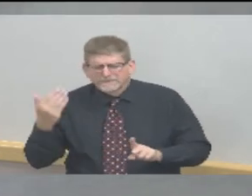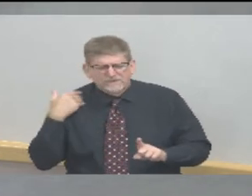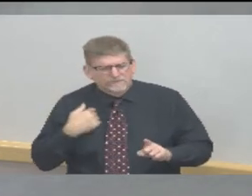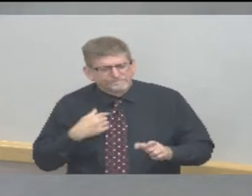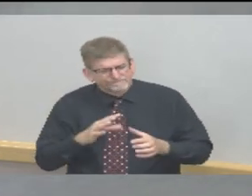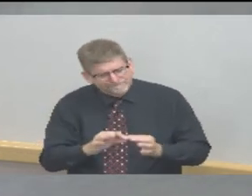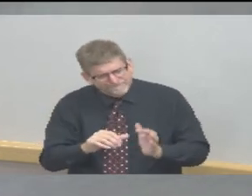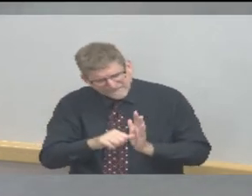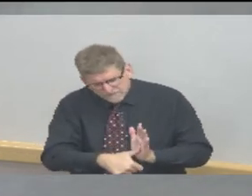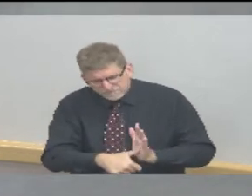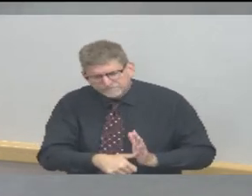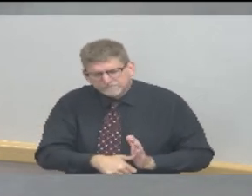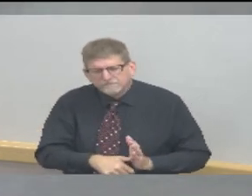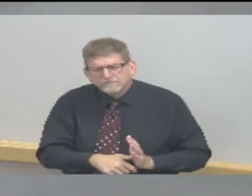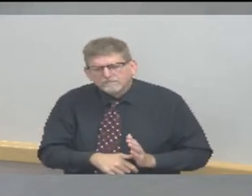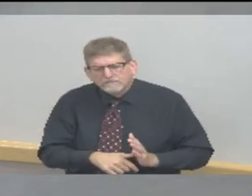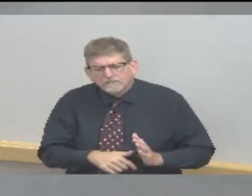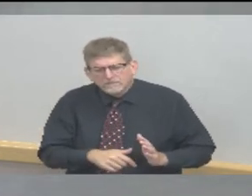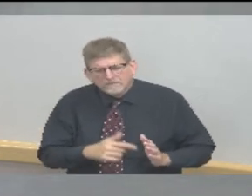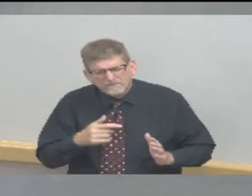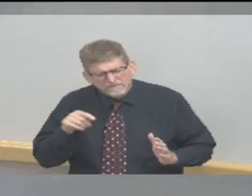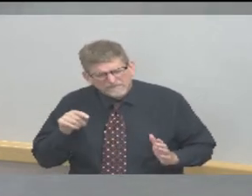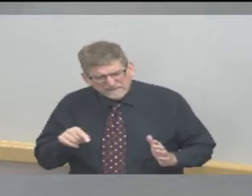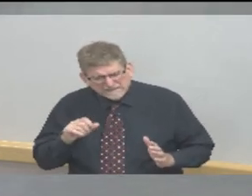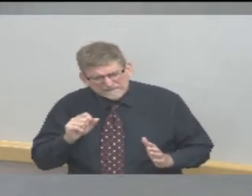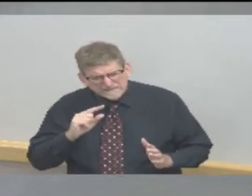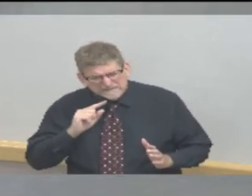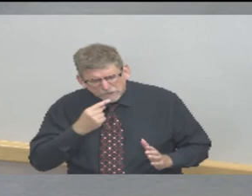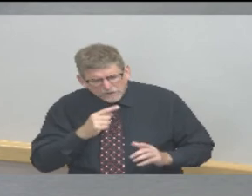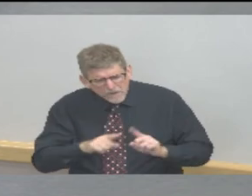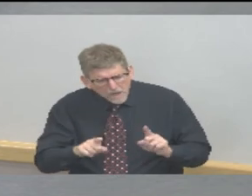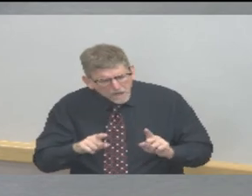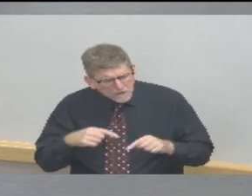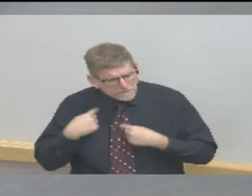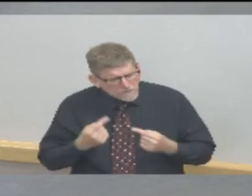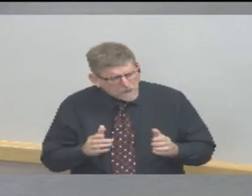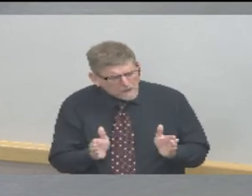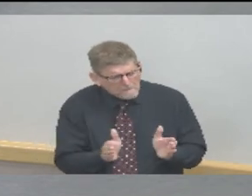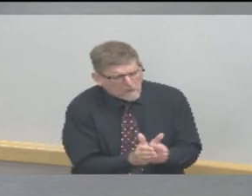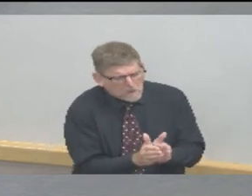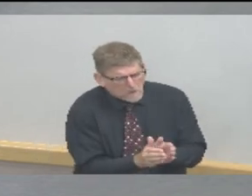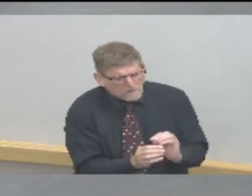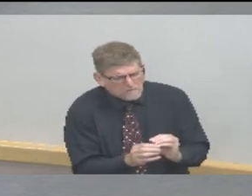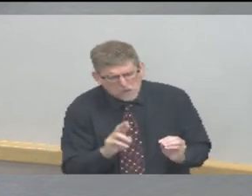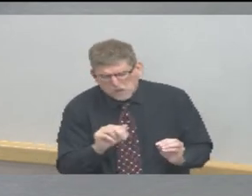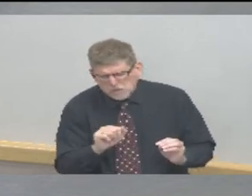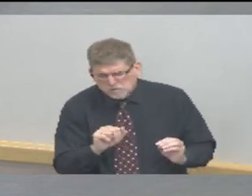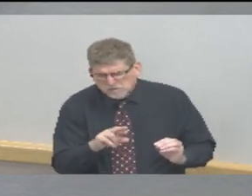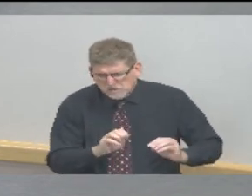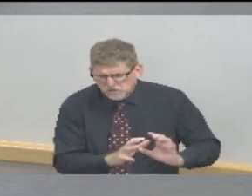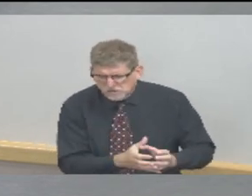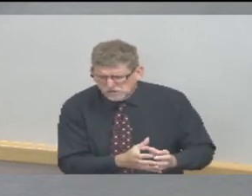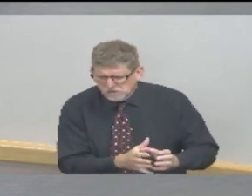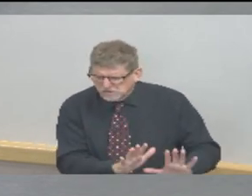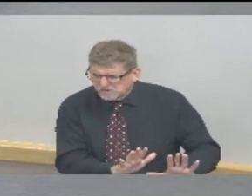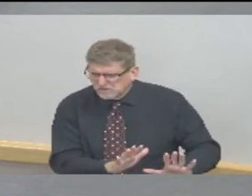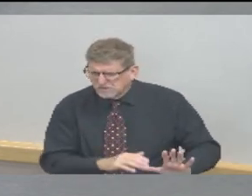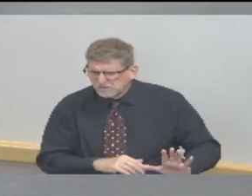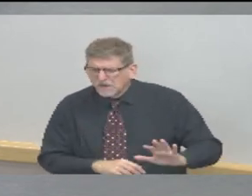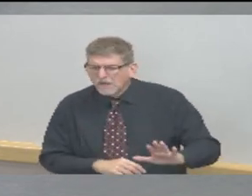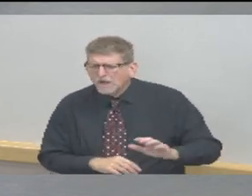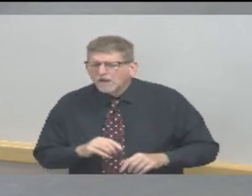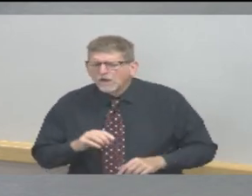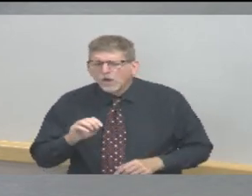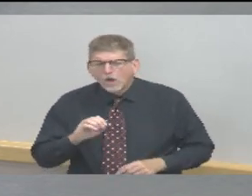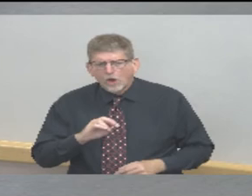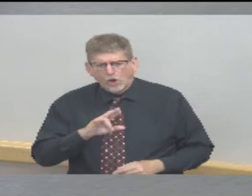in a small number of kids. One of the early symptoms is very significant fever. It's not